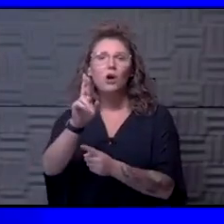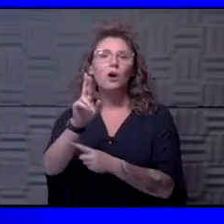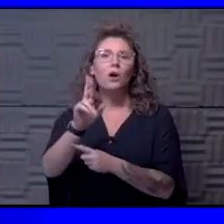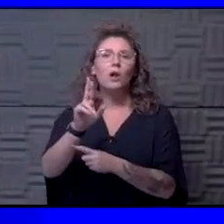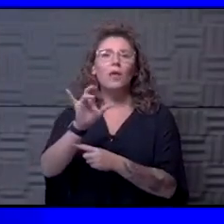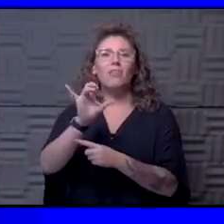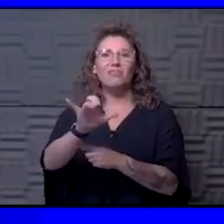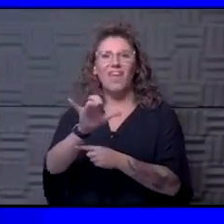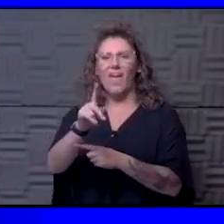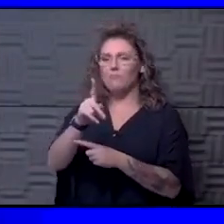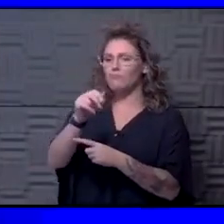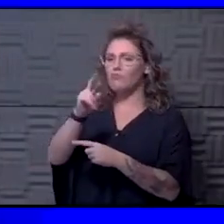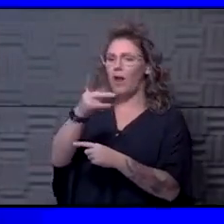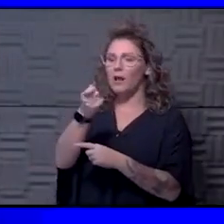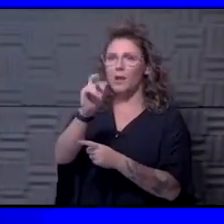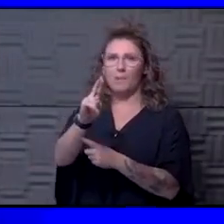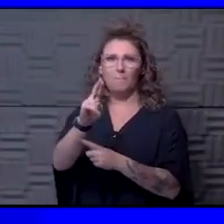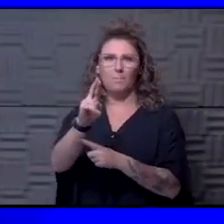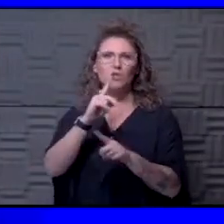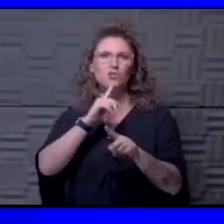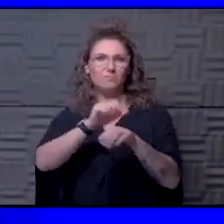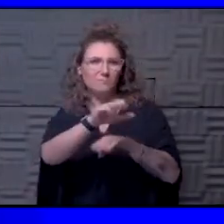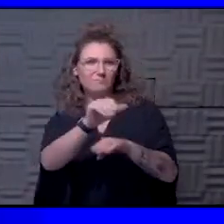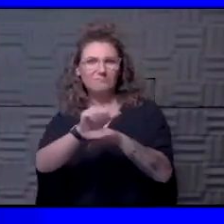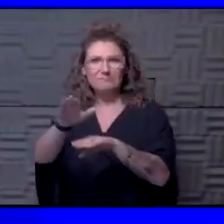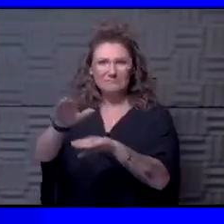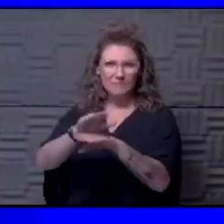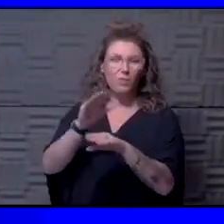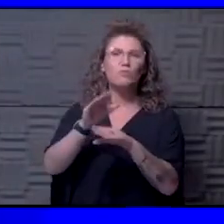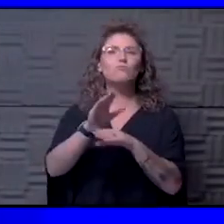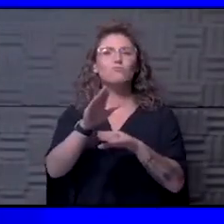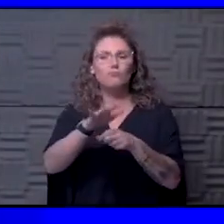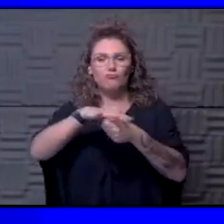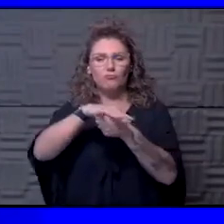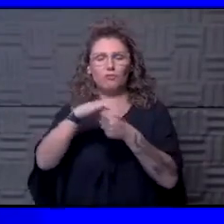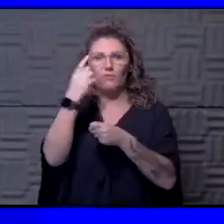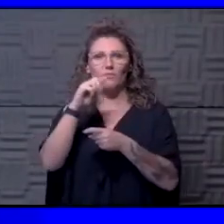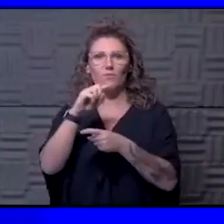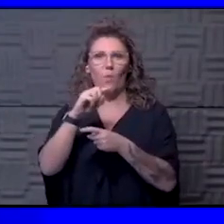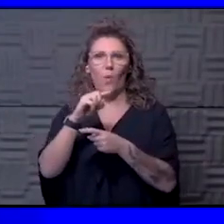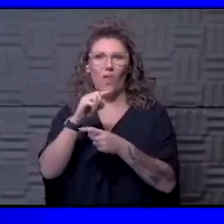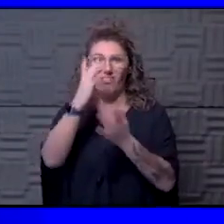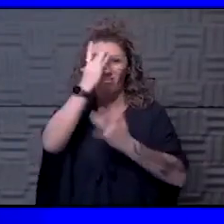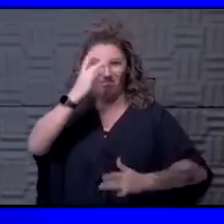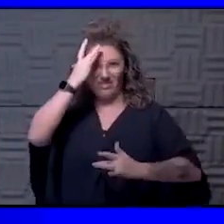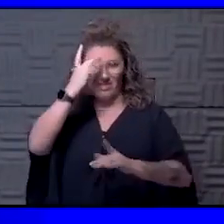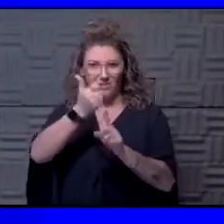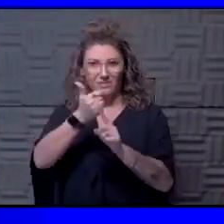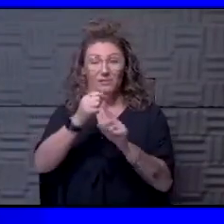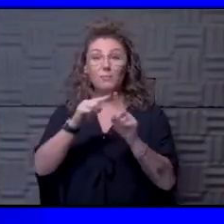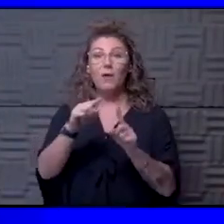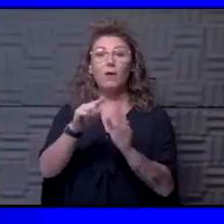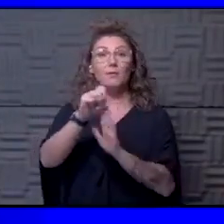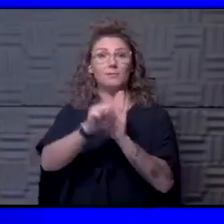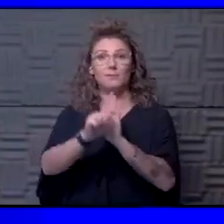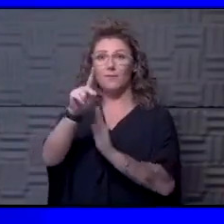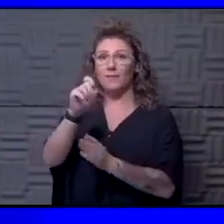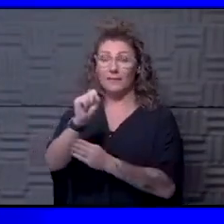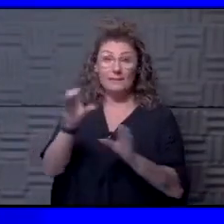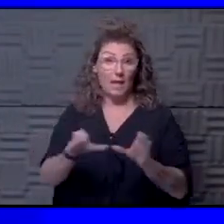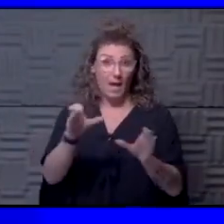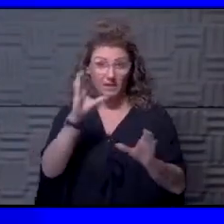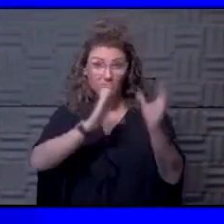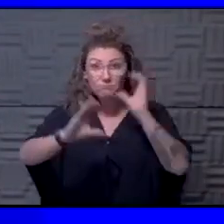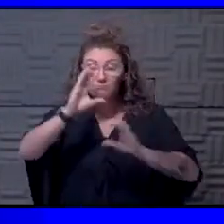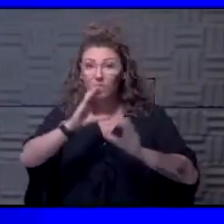can otherwise conserve regions on the virus itself. But we know that the state of Kansas is actively looking for that.